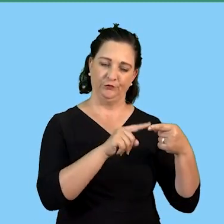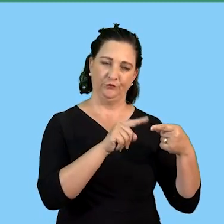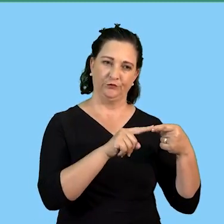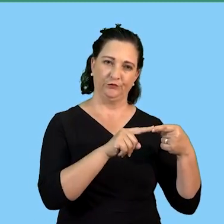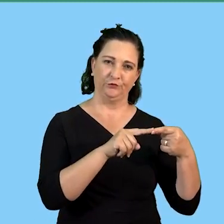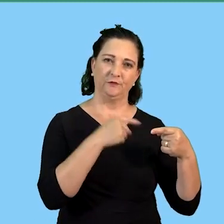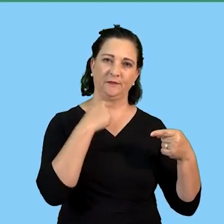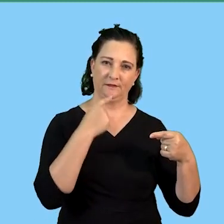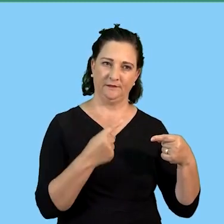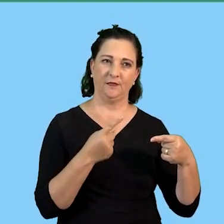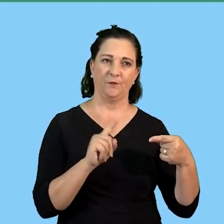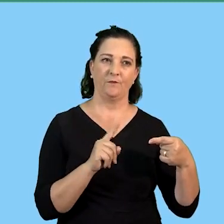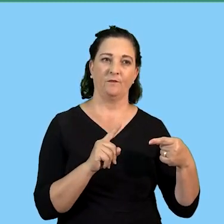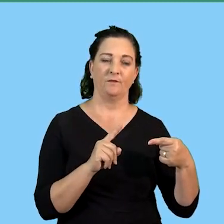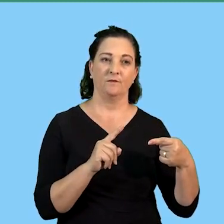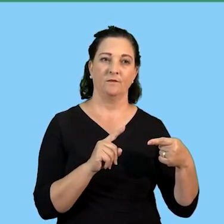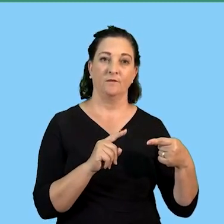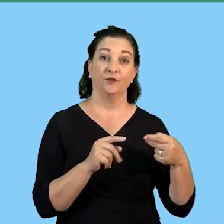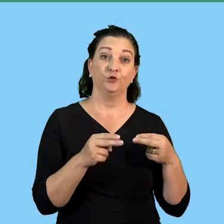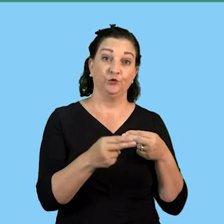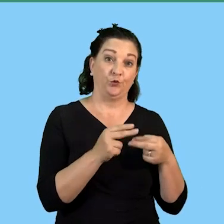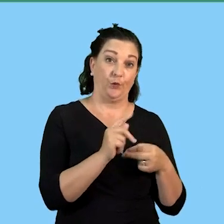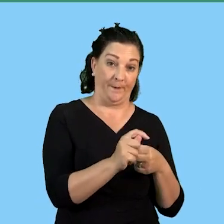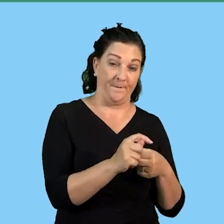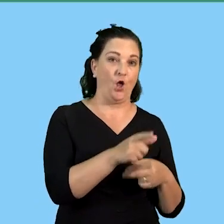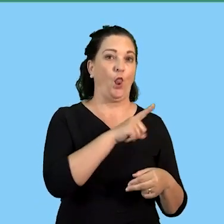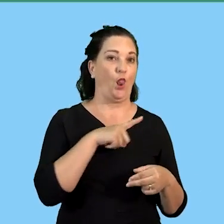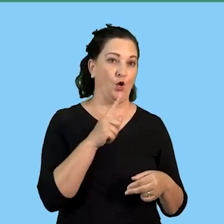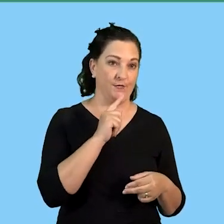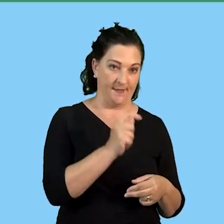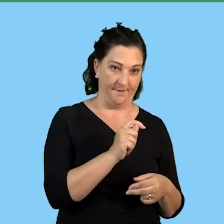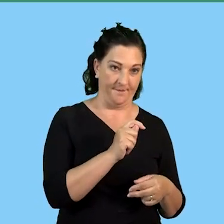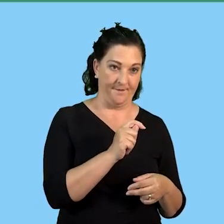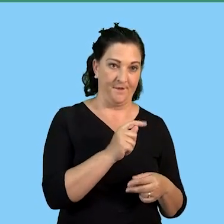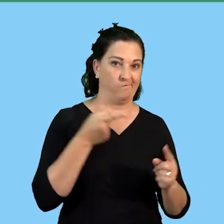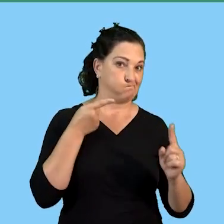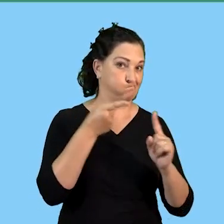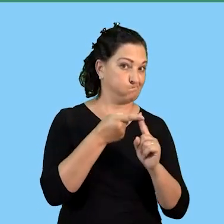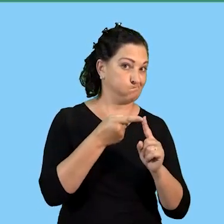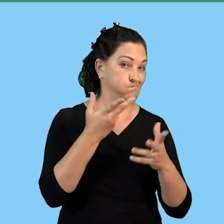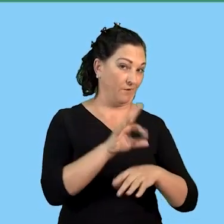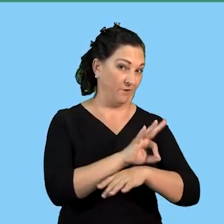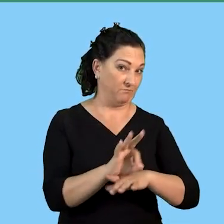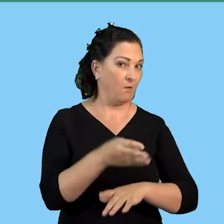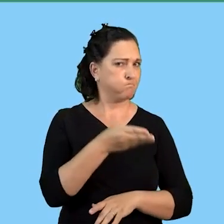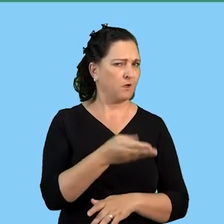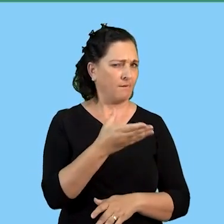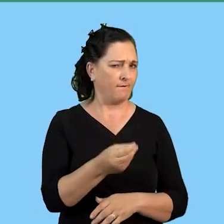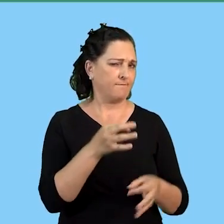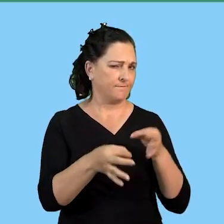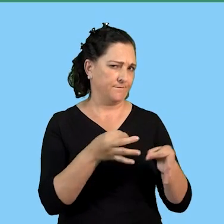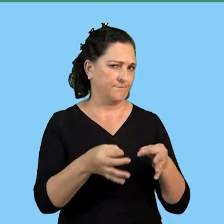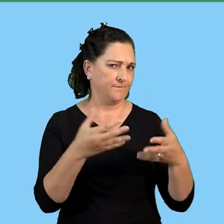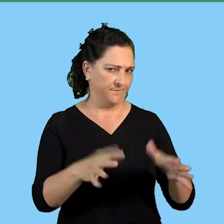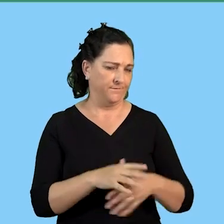quote as it appears they defined the short-term and long-term objectives of their plan they